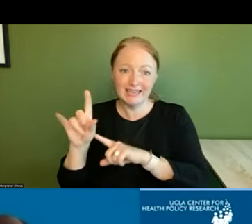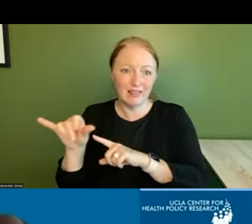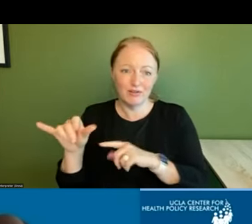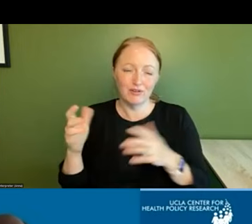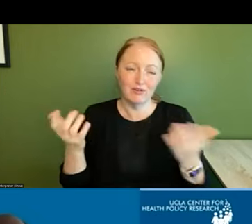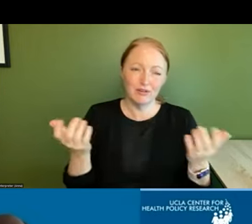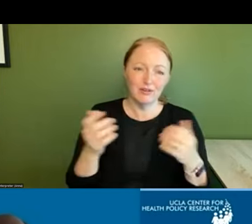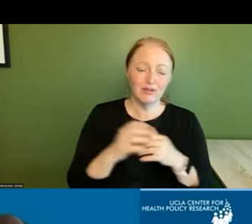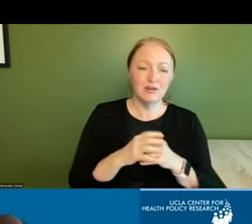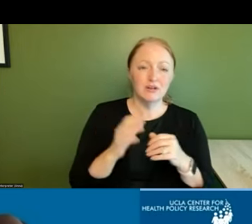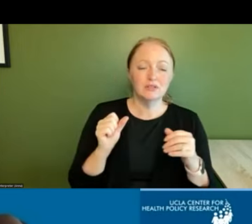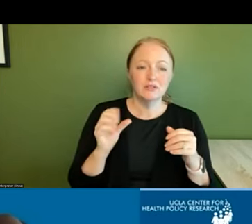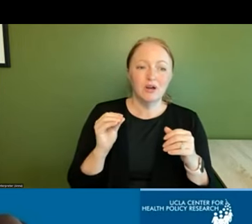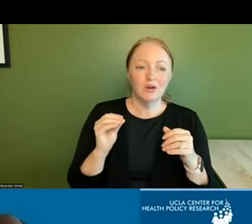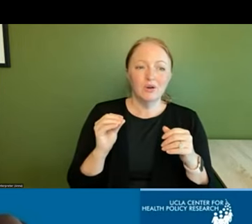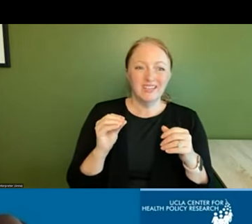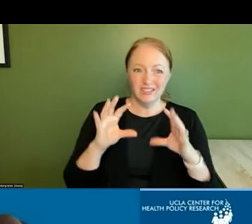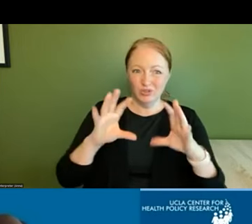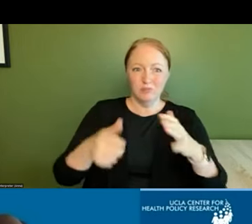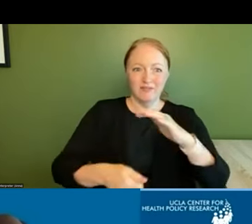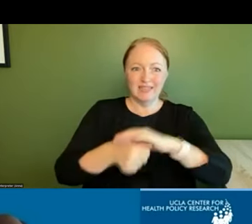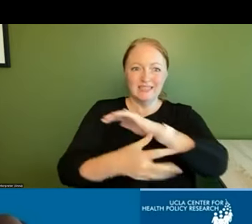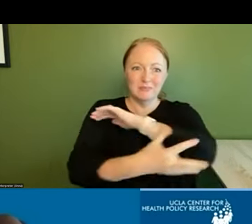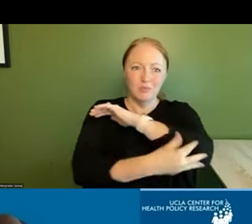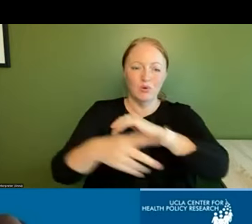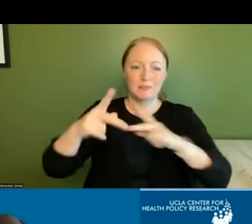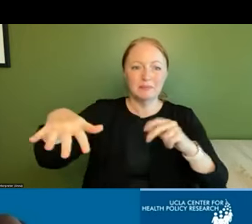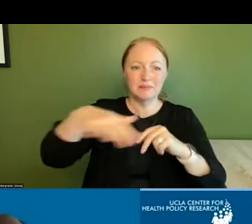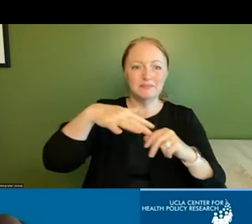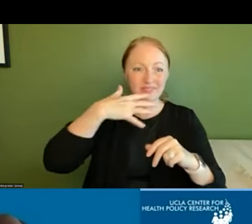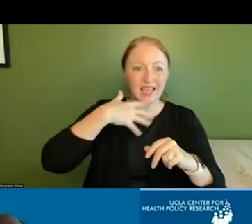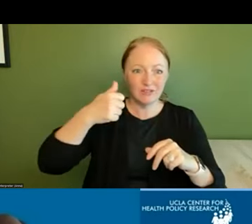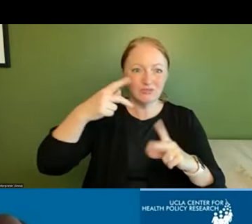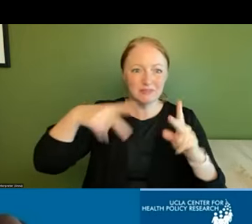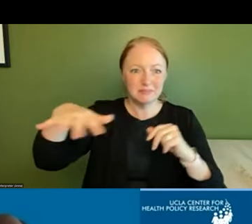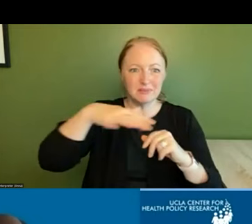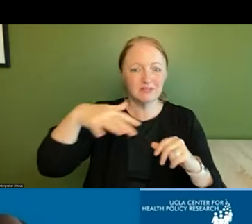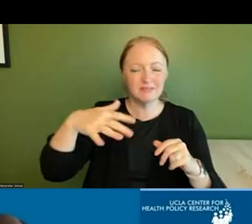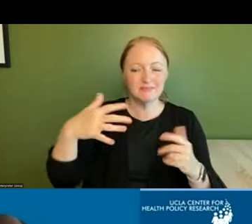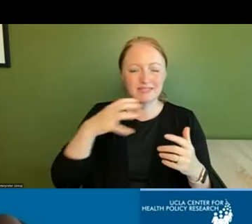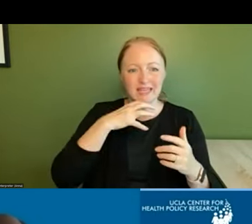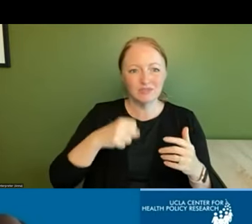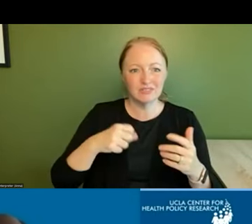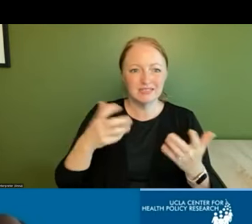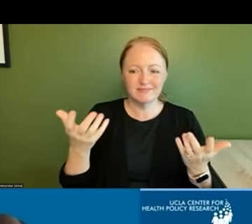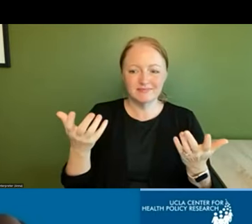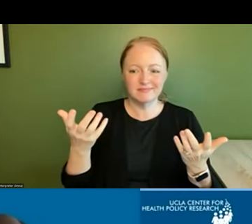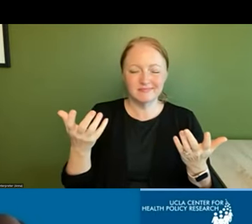so what we're seeing is this group of hidden poor elderly have you know